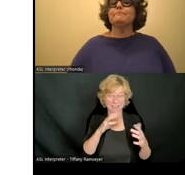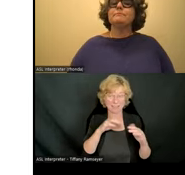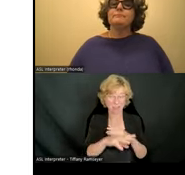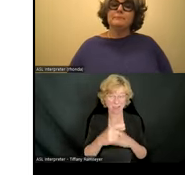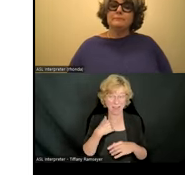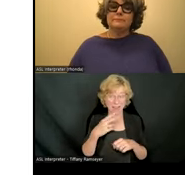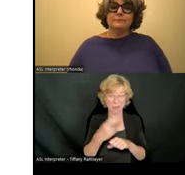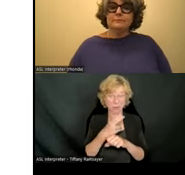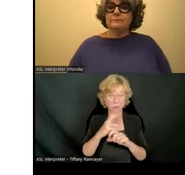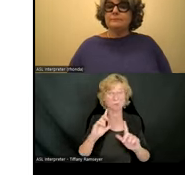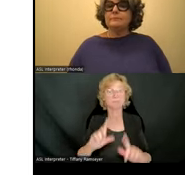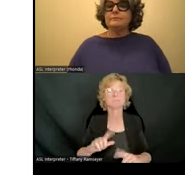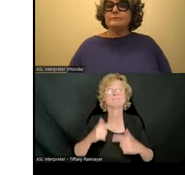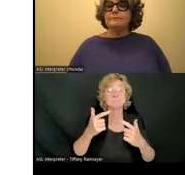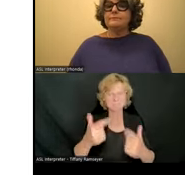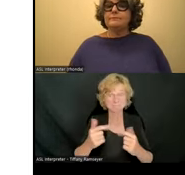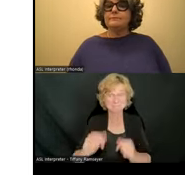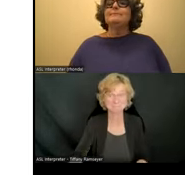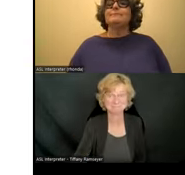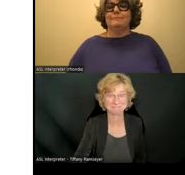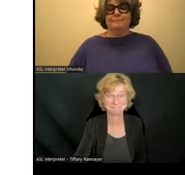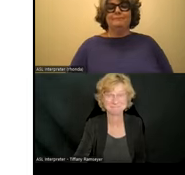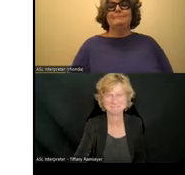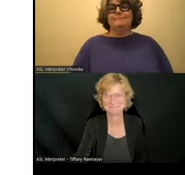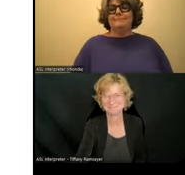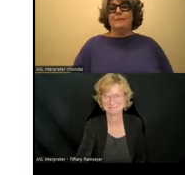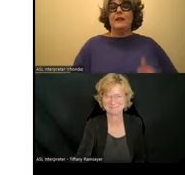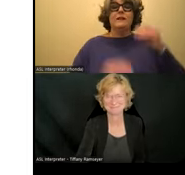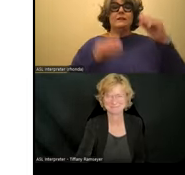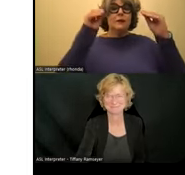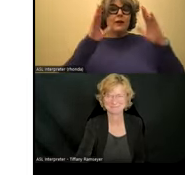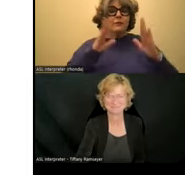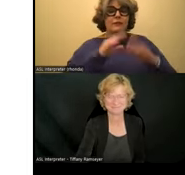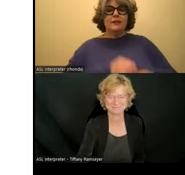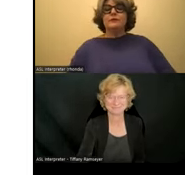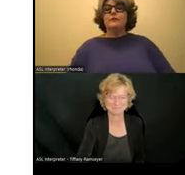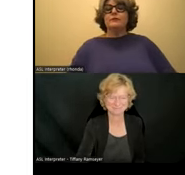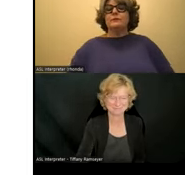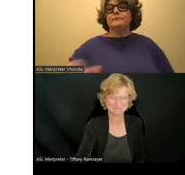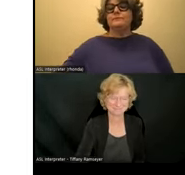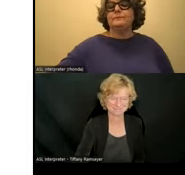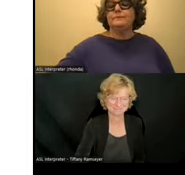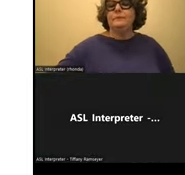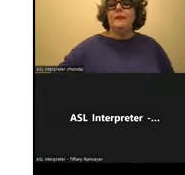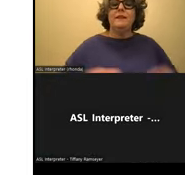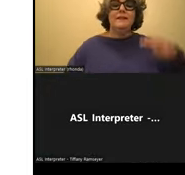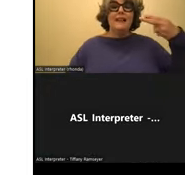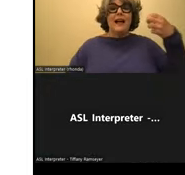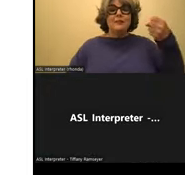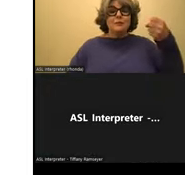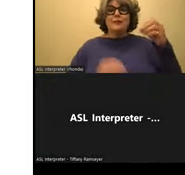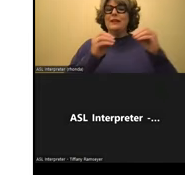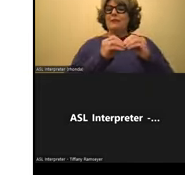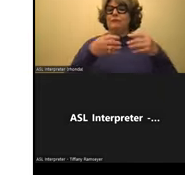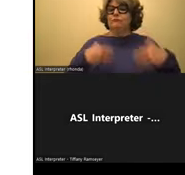was a lot of me advocating for myself instead of other teachers talking. And then when I got to high school, it was even more